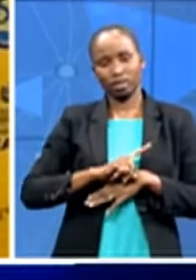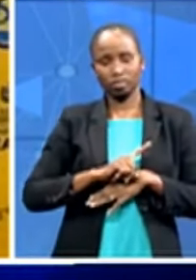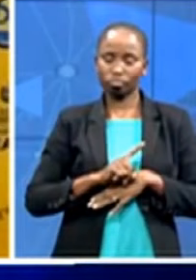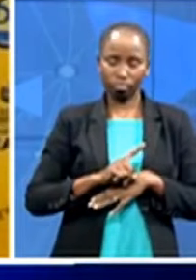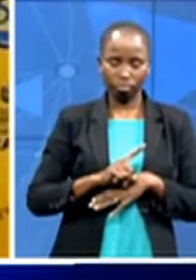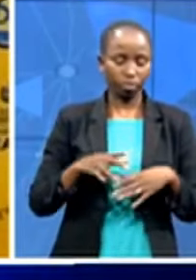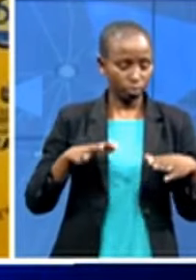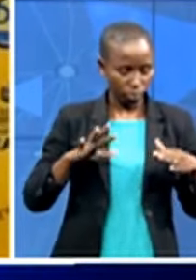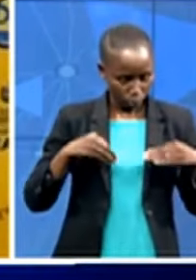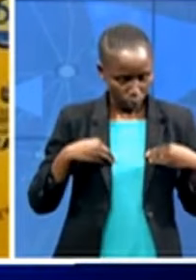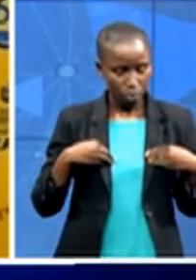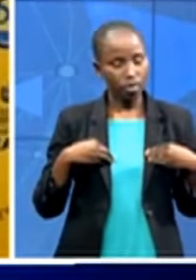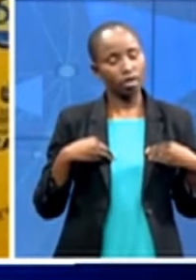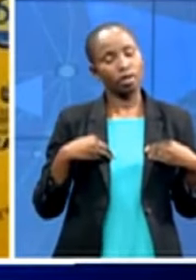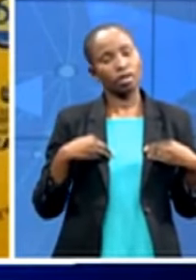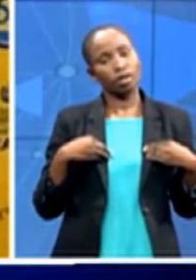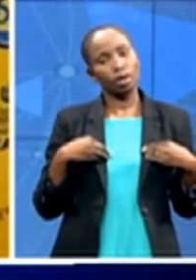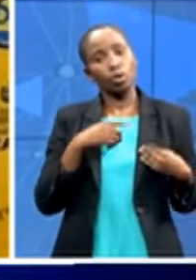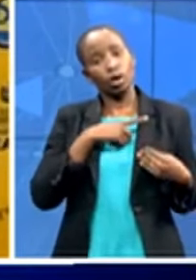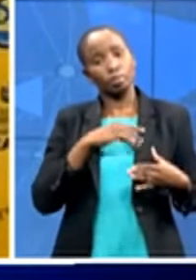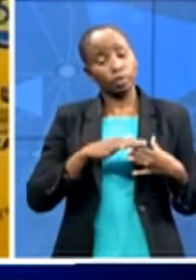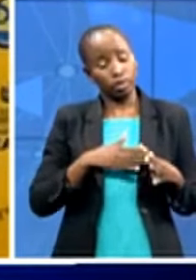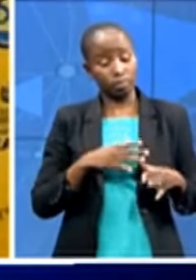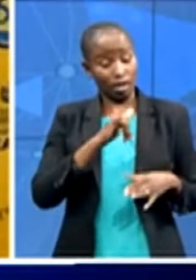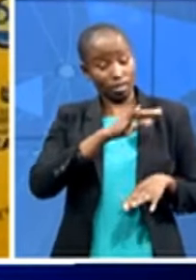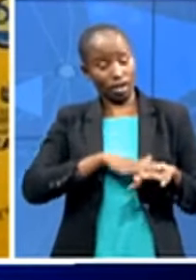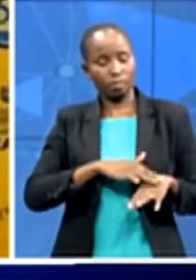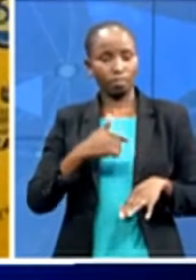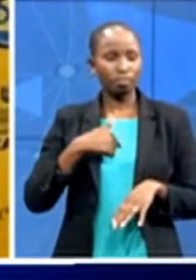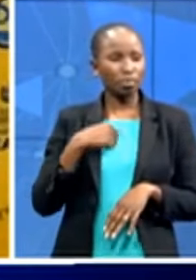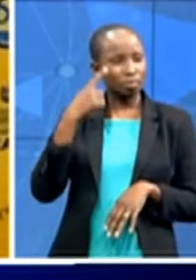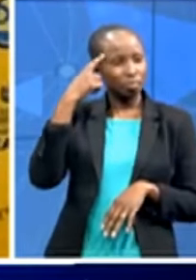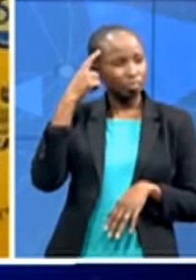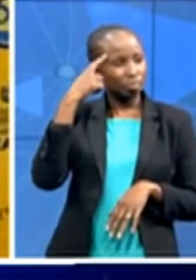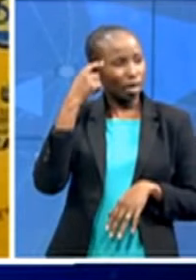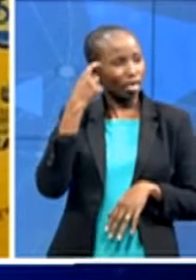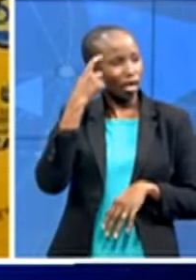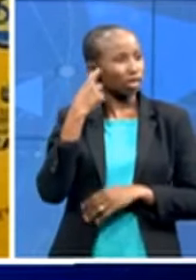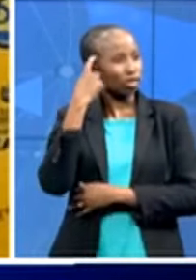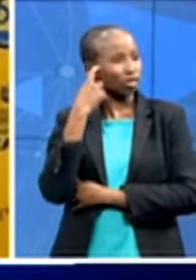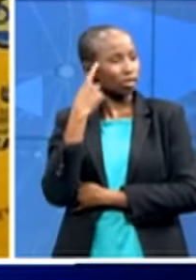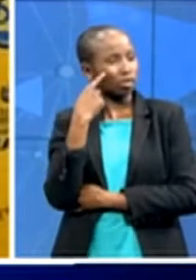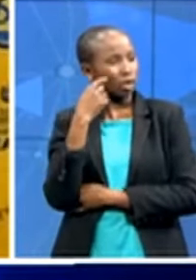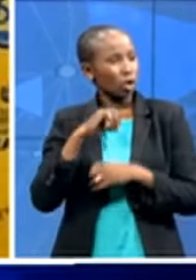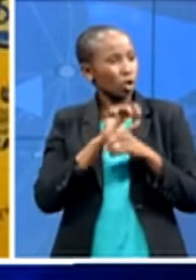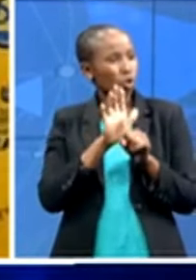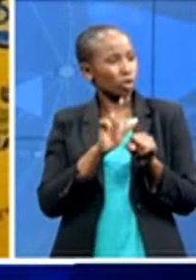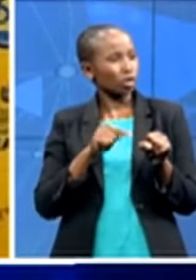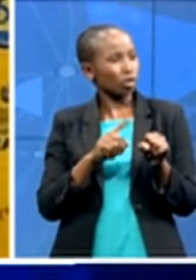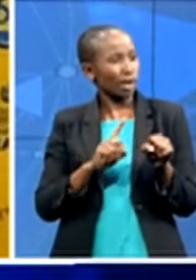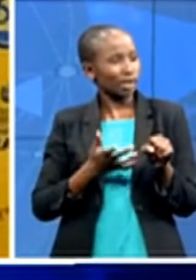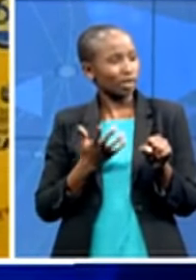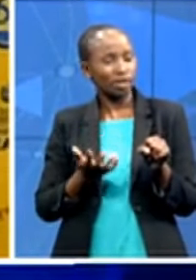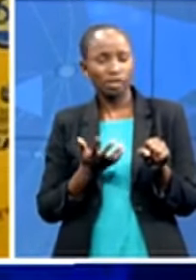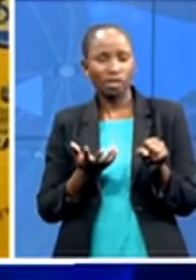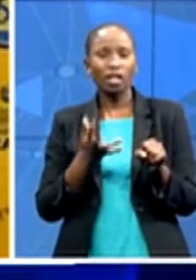going on in my mind is to say actually what is this animal and and the public at that time were very hard on us to